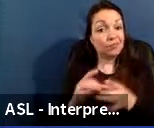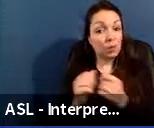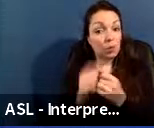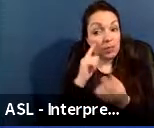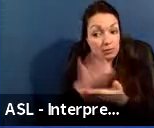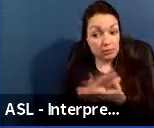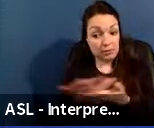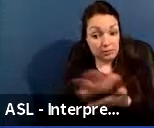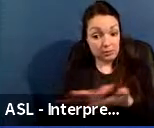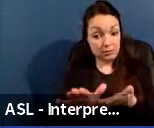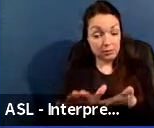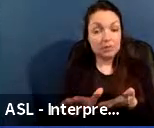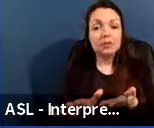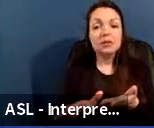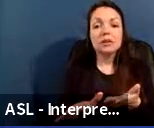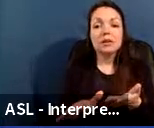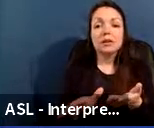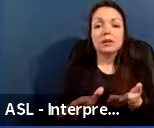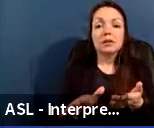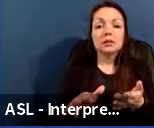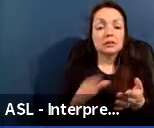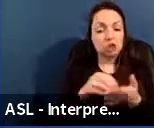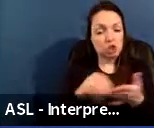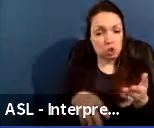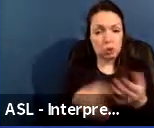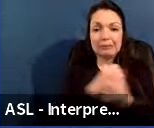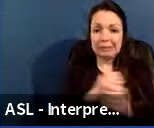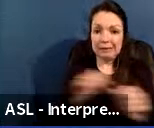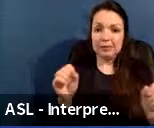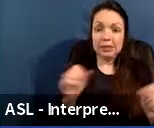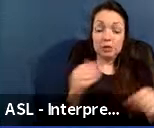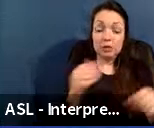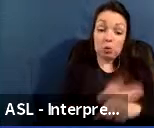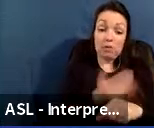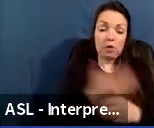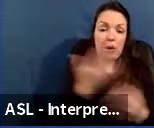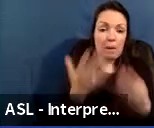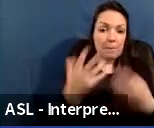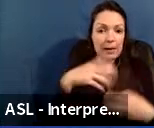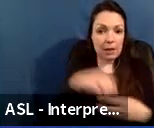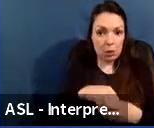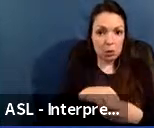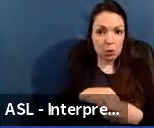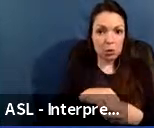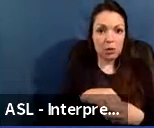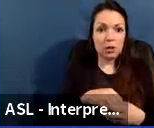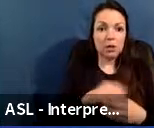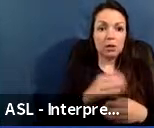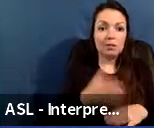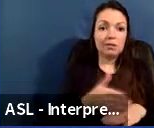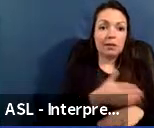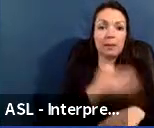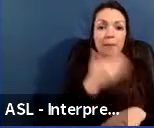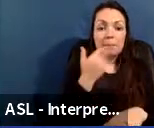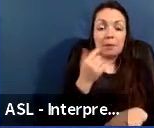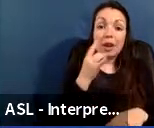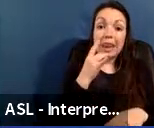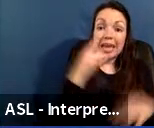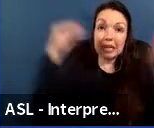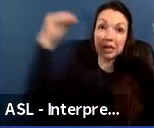would be upgrades for student safety. So a renovation could feature items like enhanced hands-free lighting,